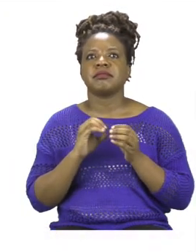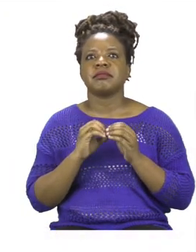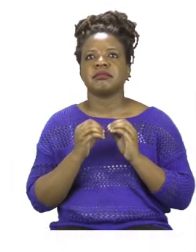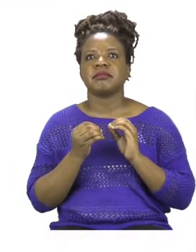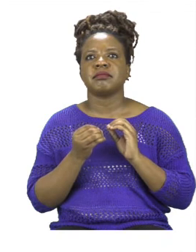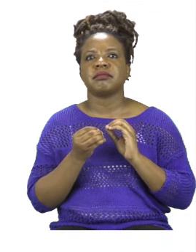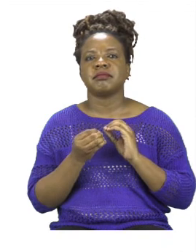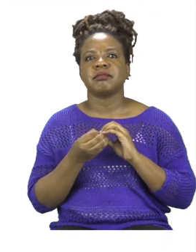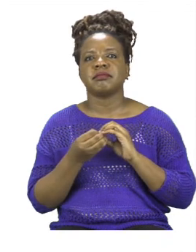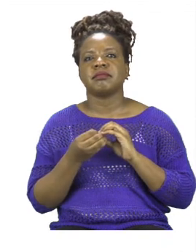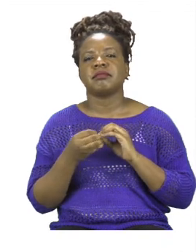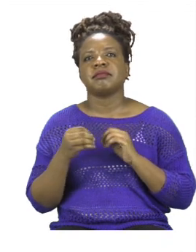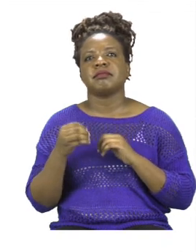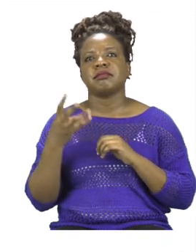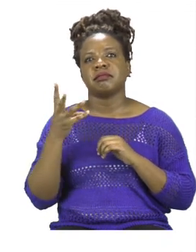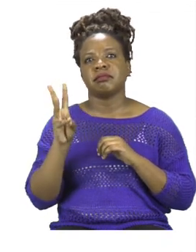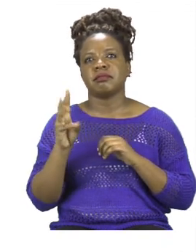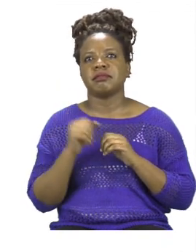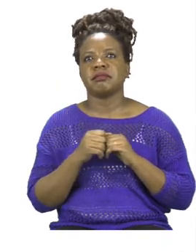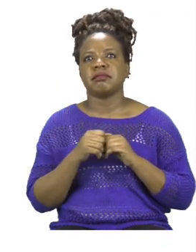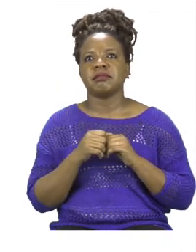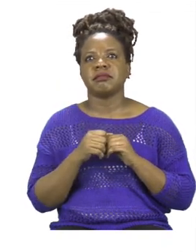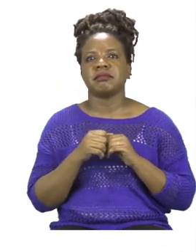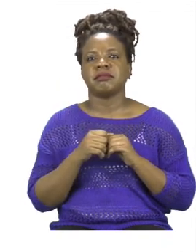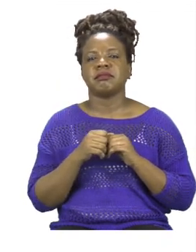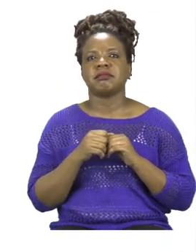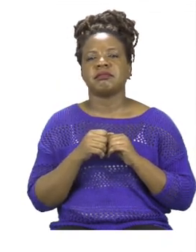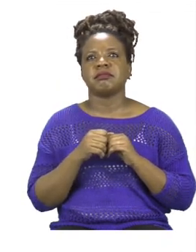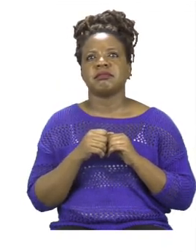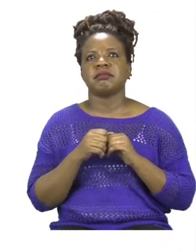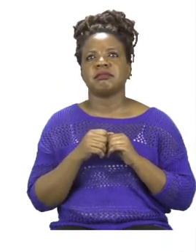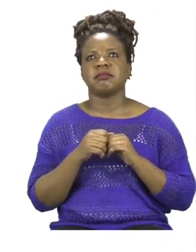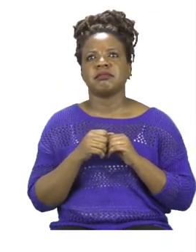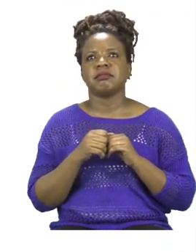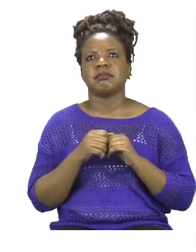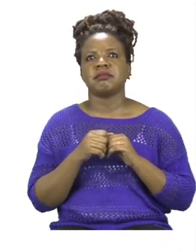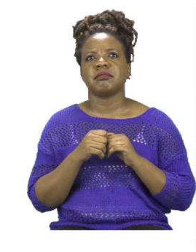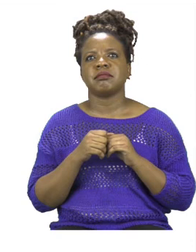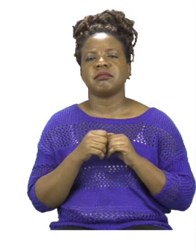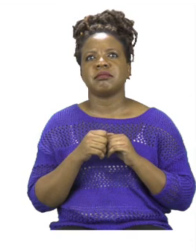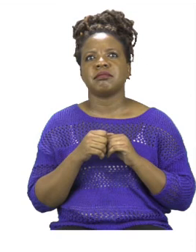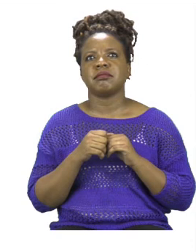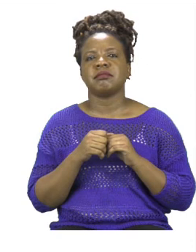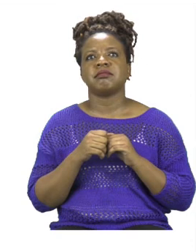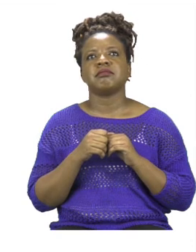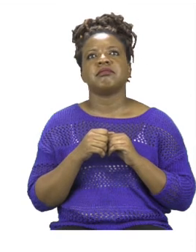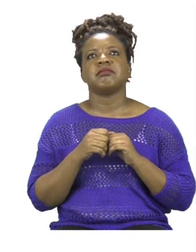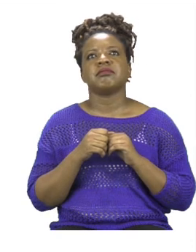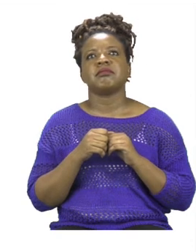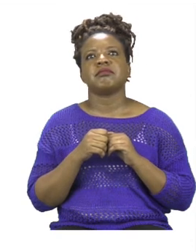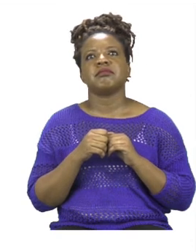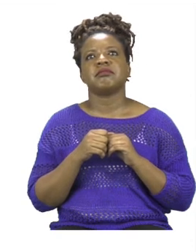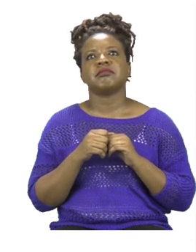one says, how many more hours did she spend on dance than on